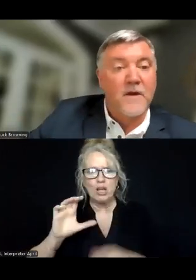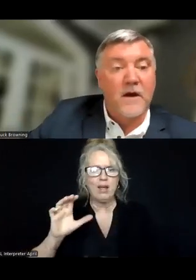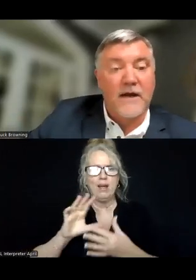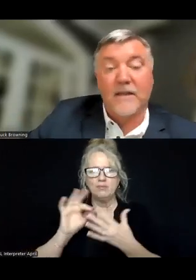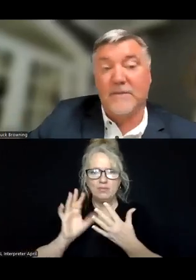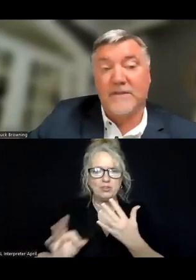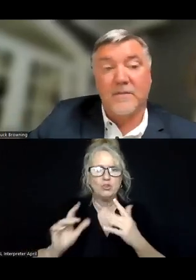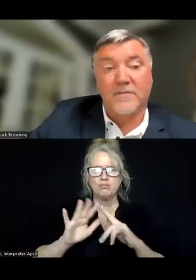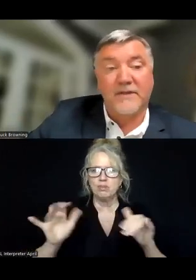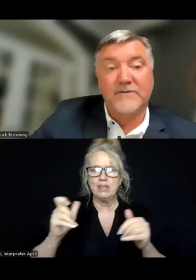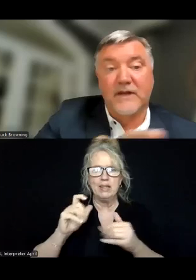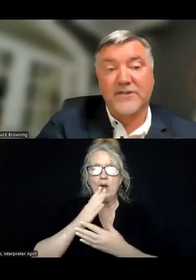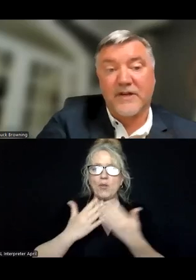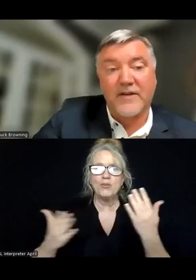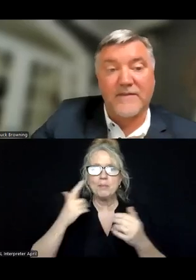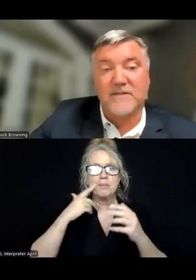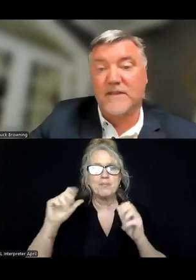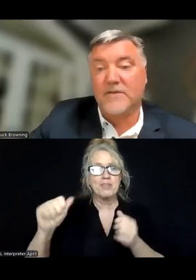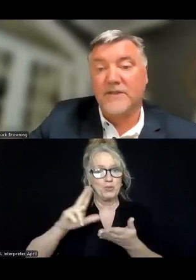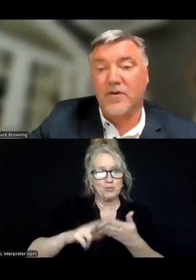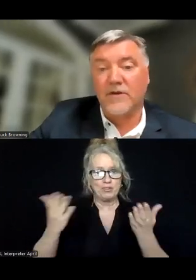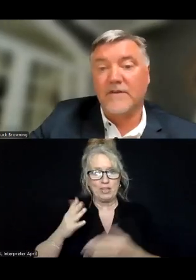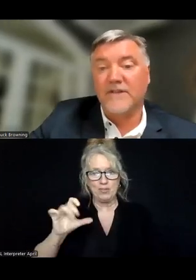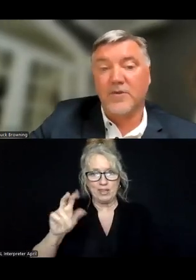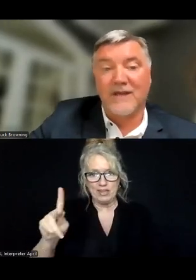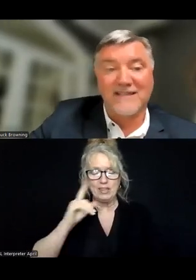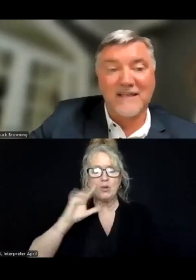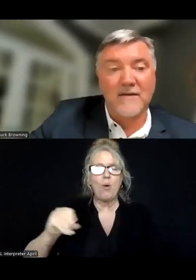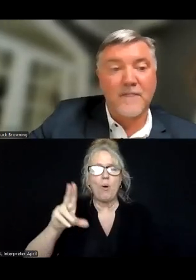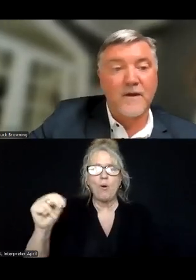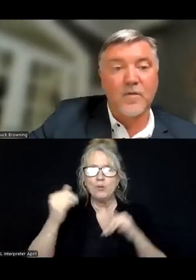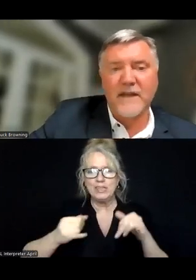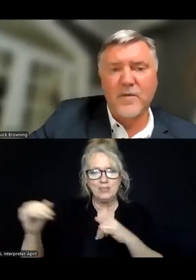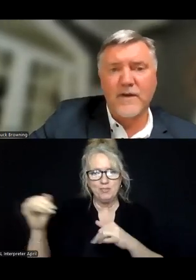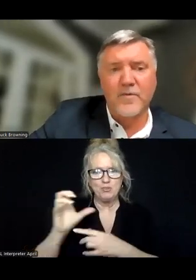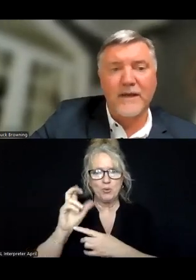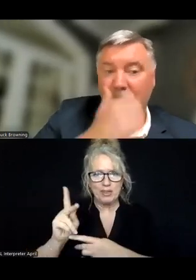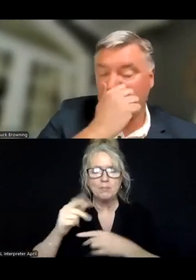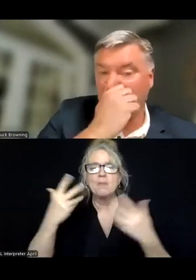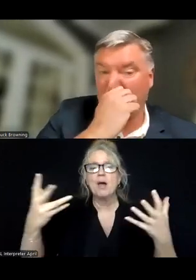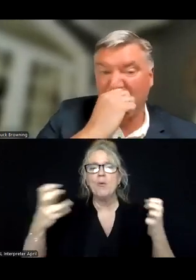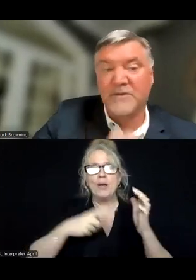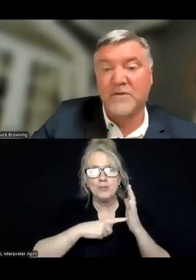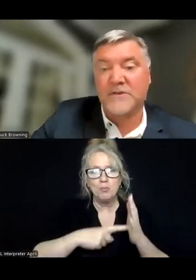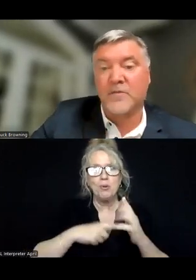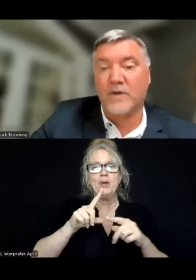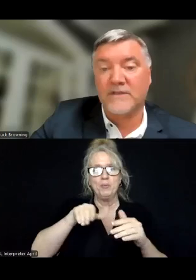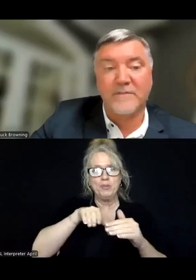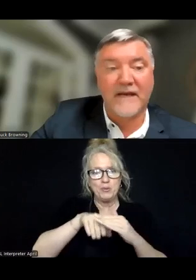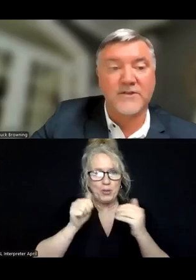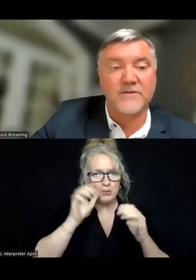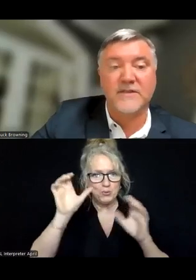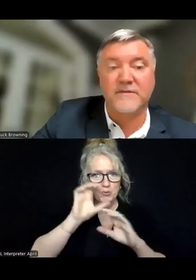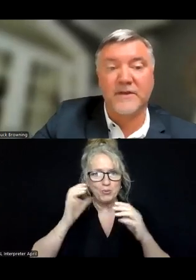elements, please register here at this link. You need your own individualized link. One thing I wanted to point out, when you go back and do searches